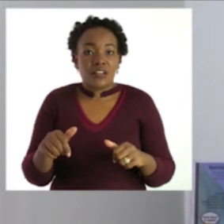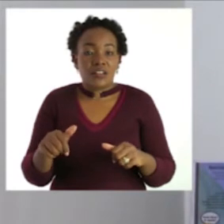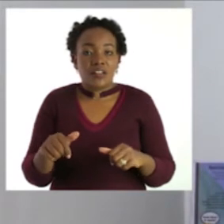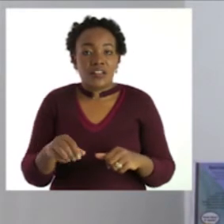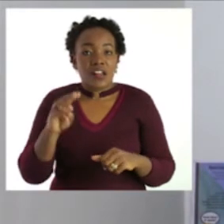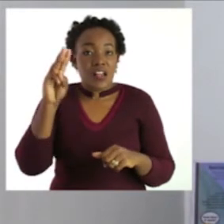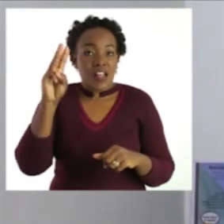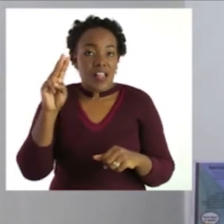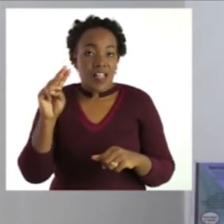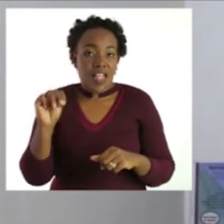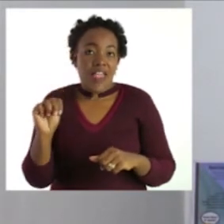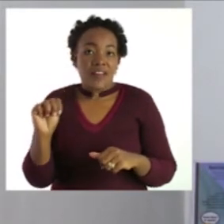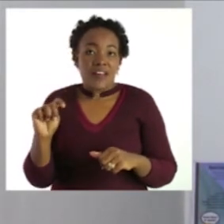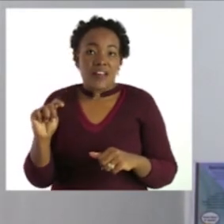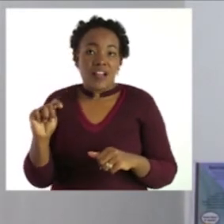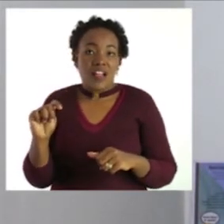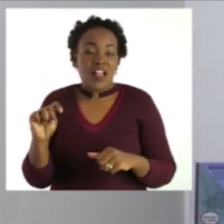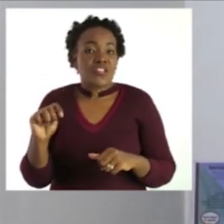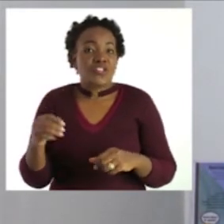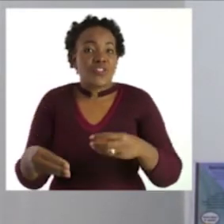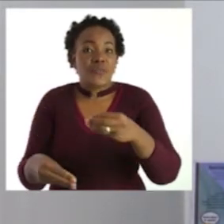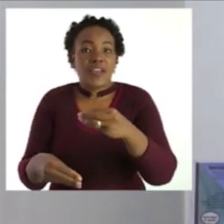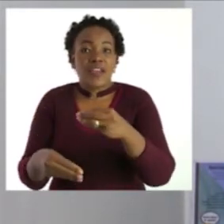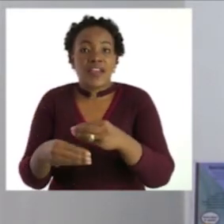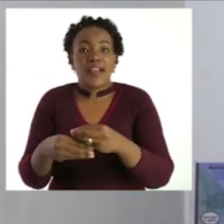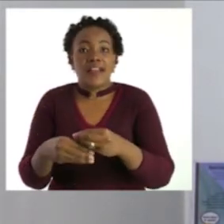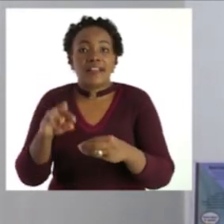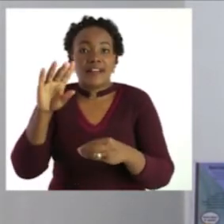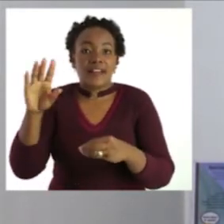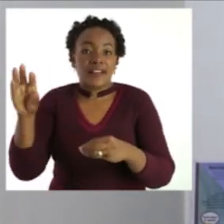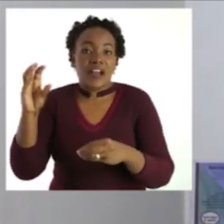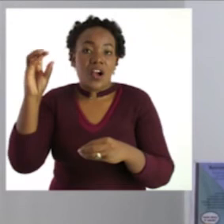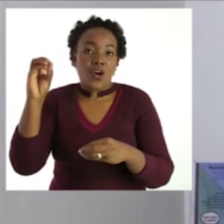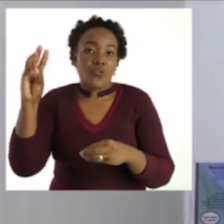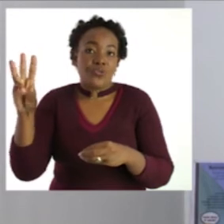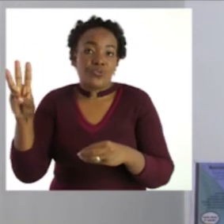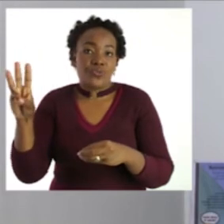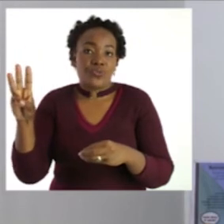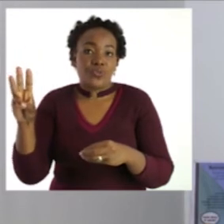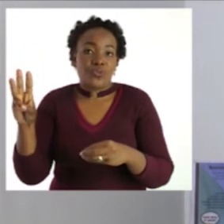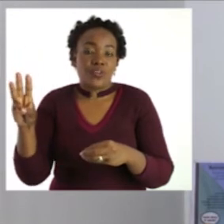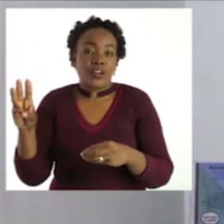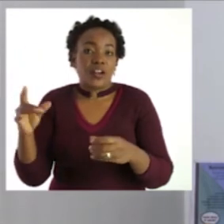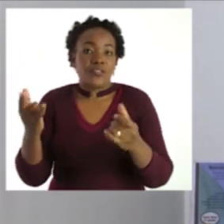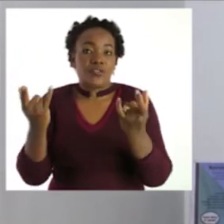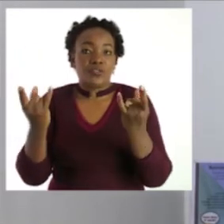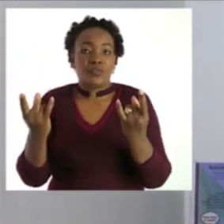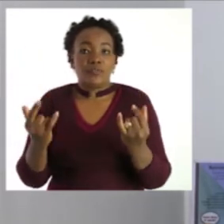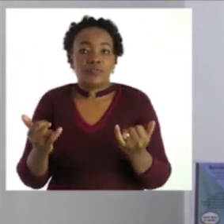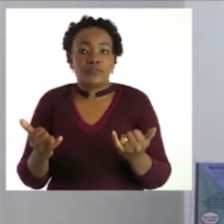and we add our sound o we will come up with the word